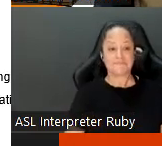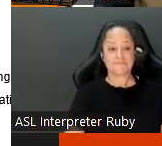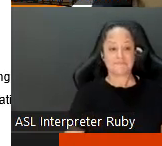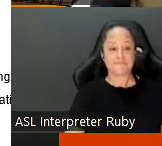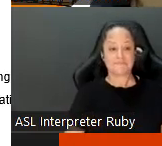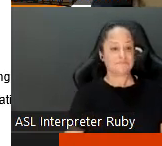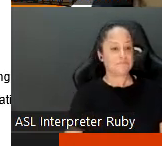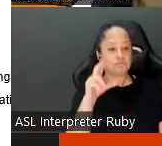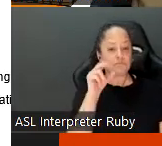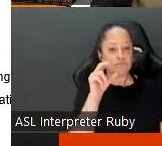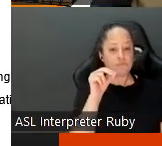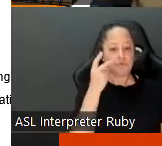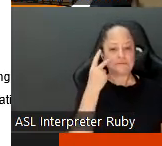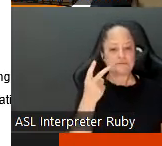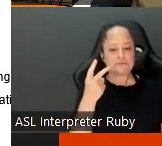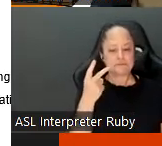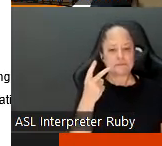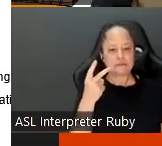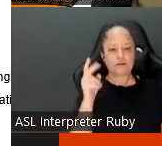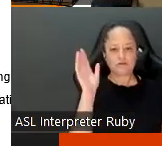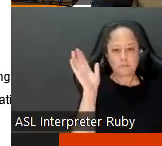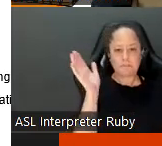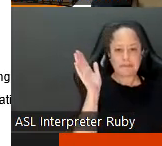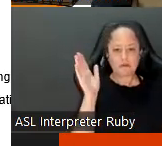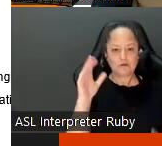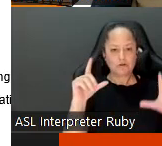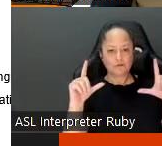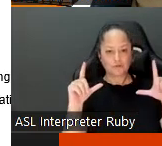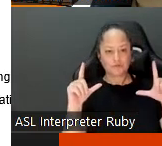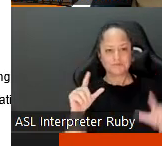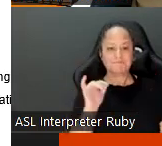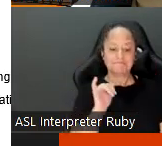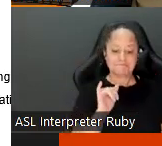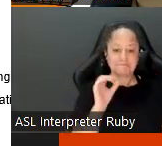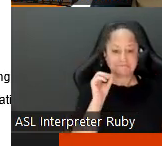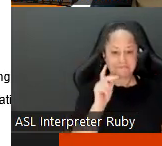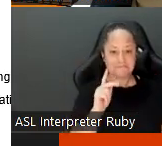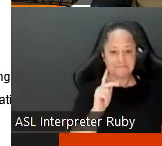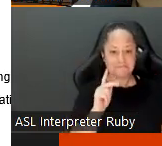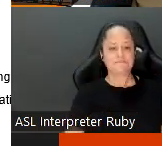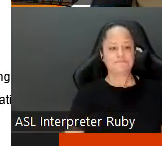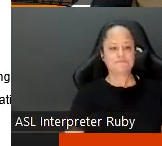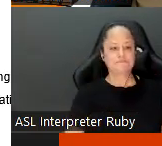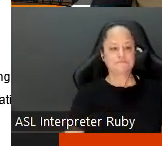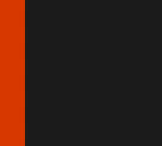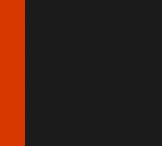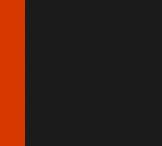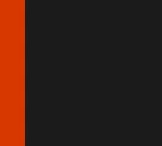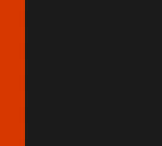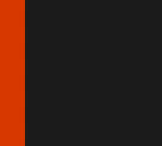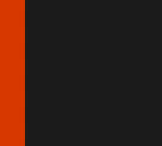no actually we're seeing your others you were seeing your speaker screen okay let's uh stop that